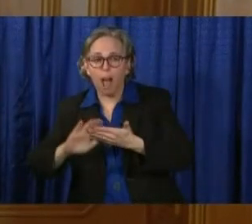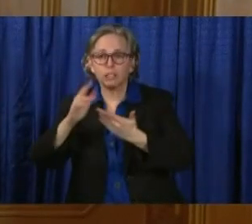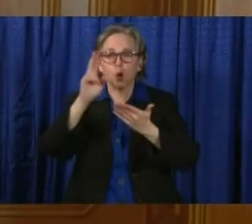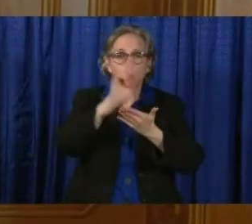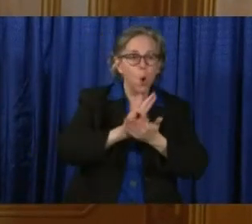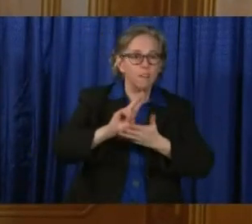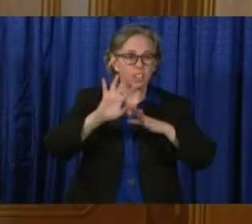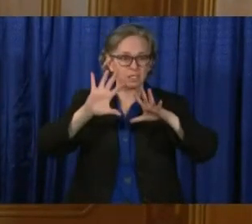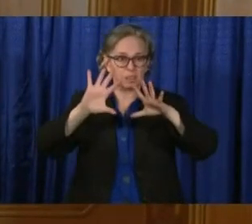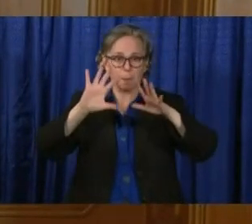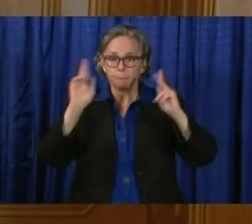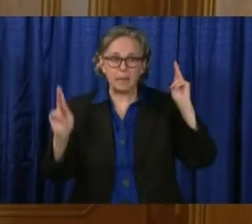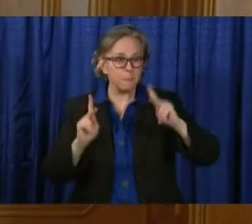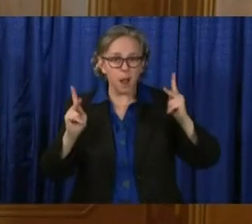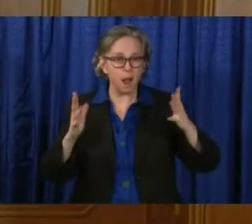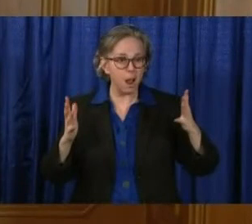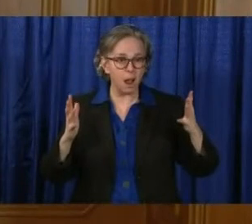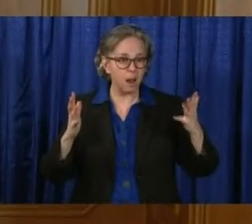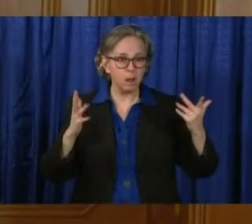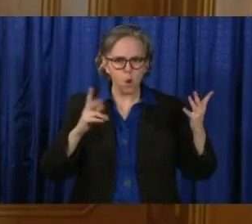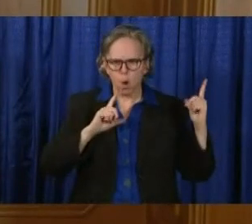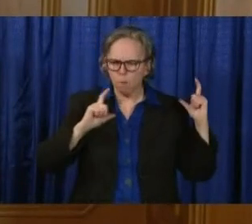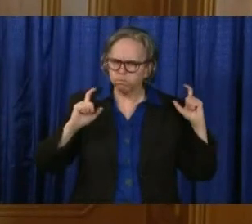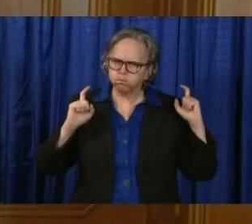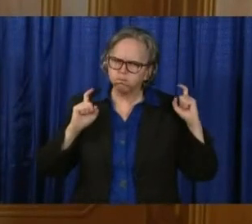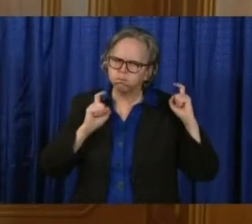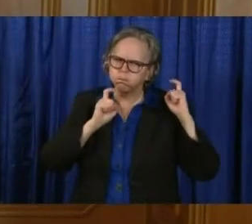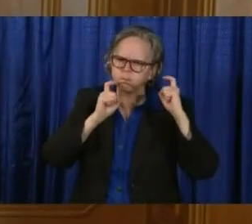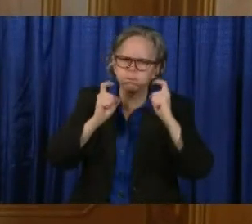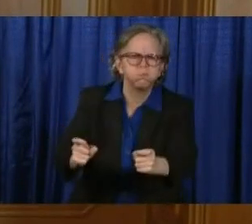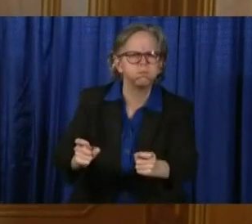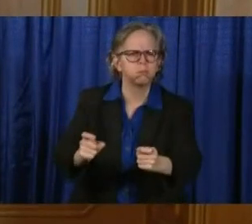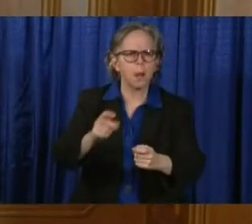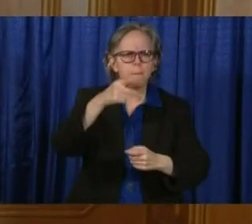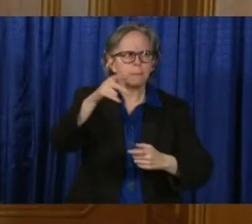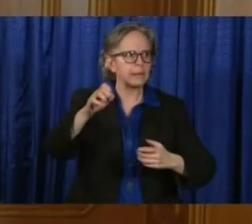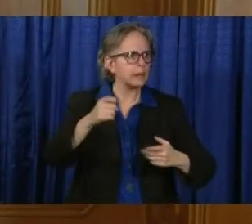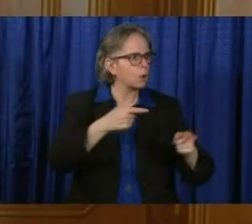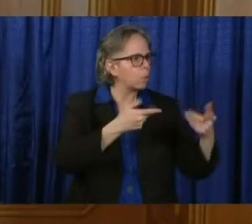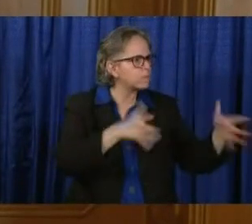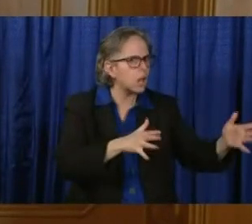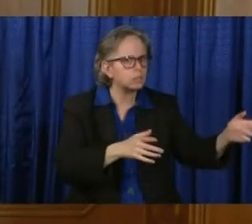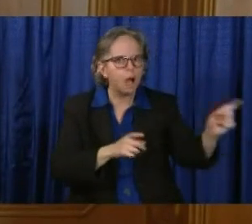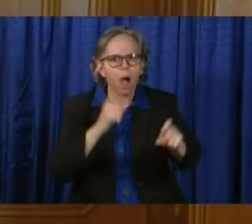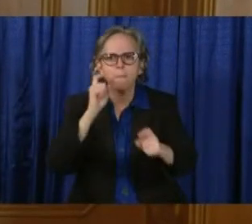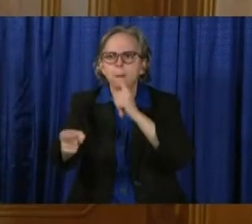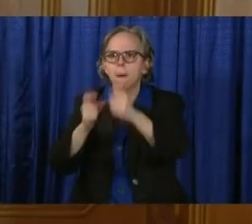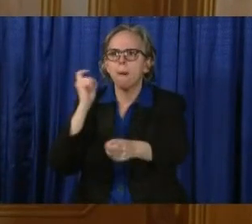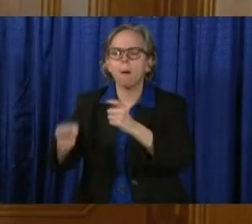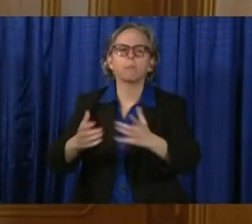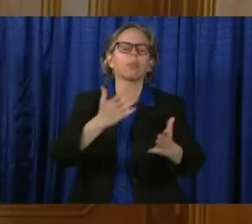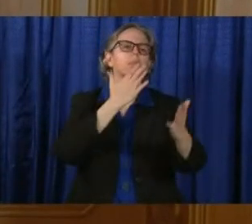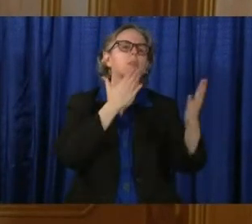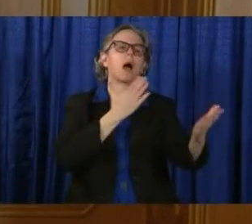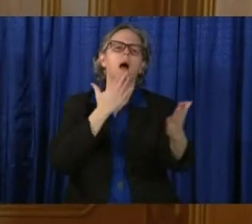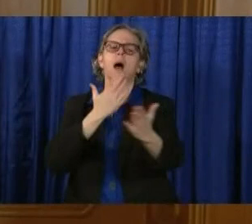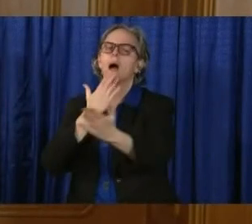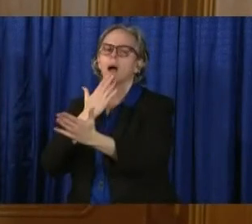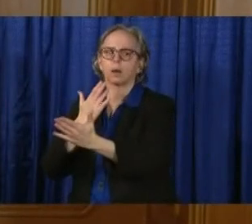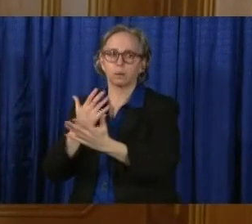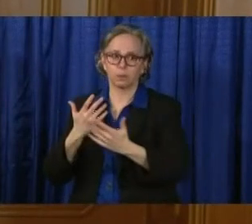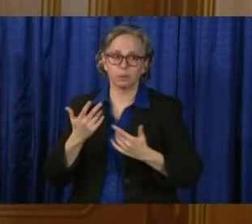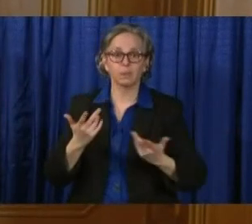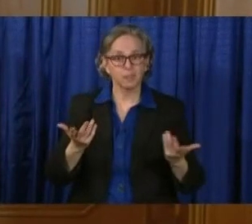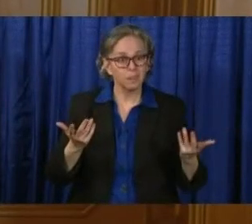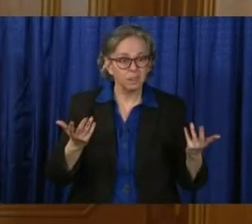that have given PPE to this effort. We've asked them to take a look and see what they could spare, what